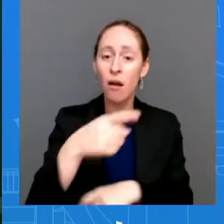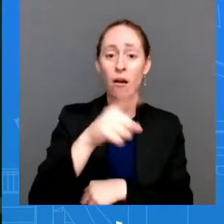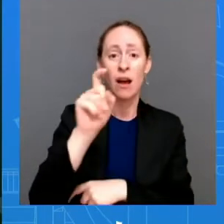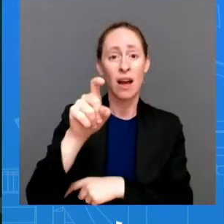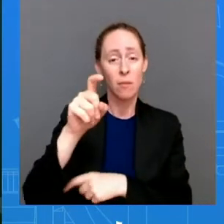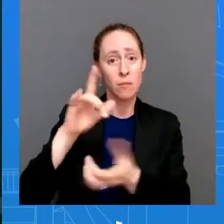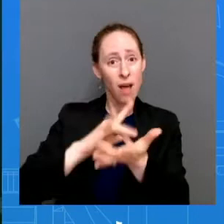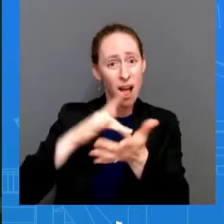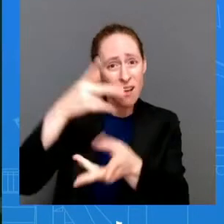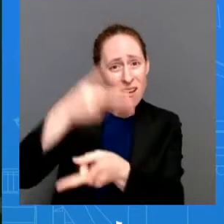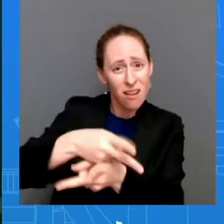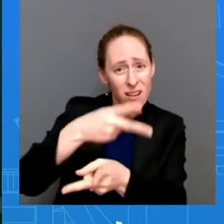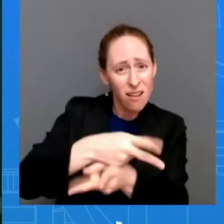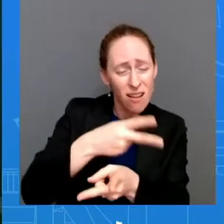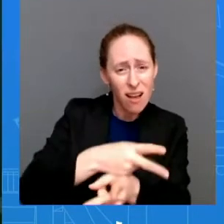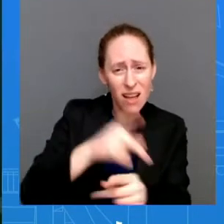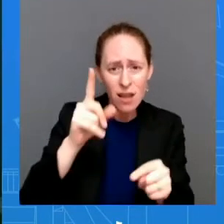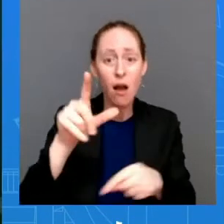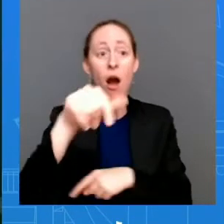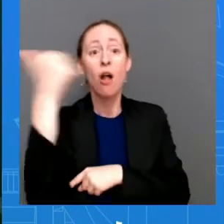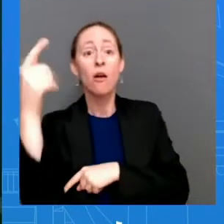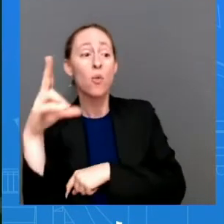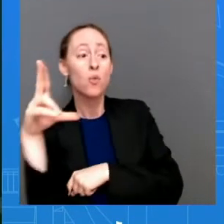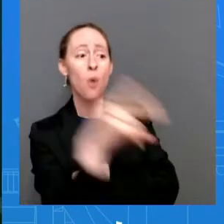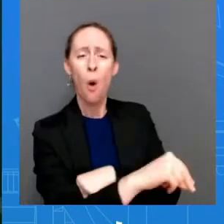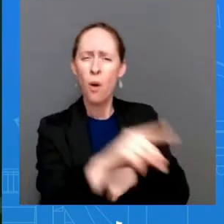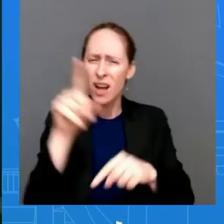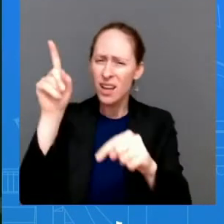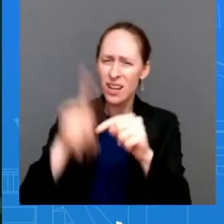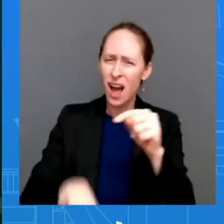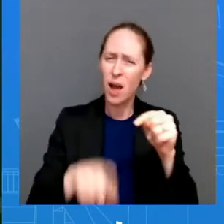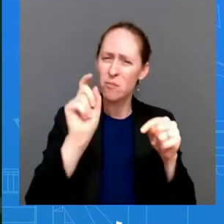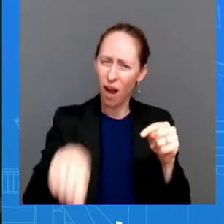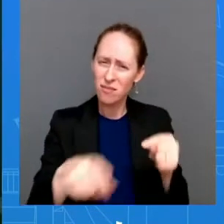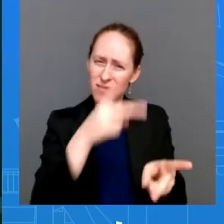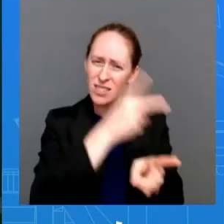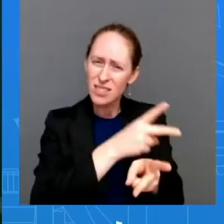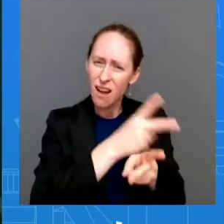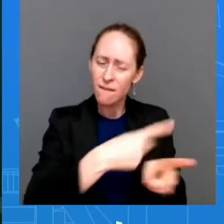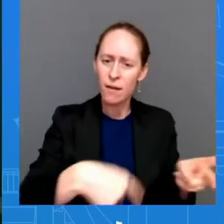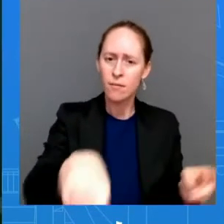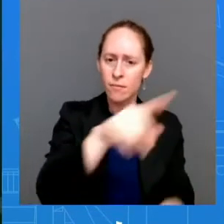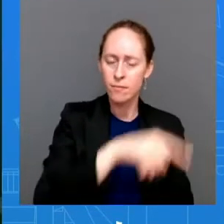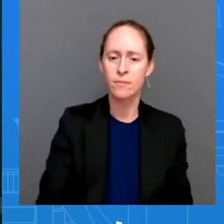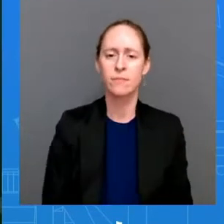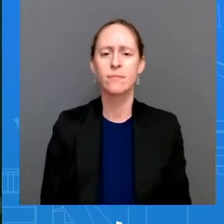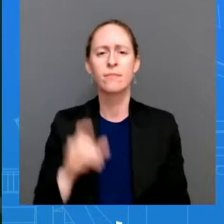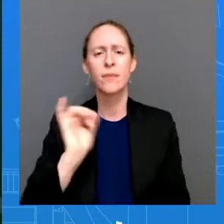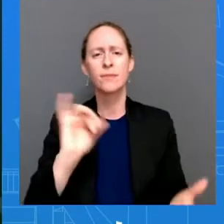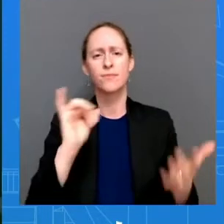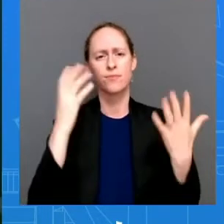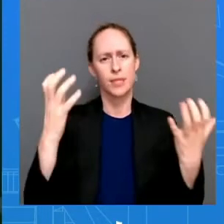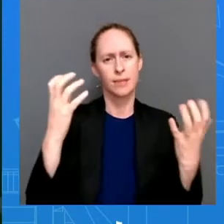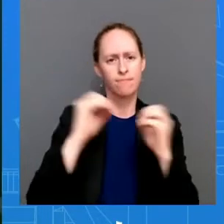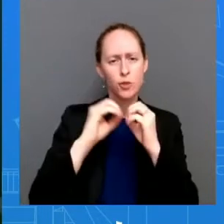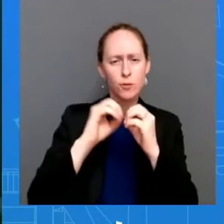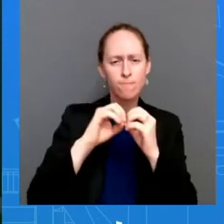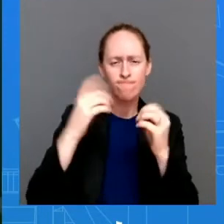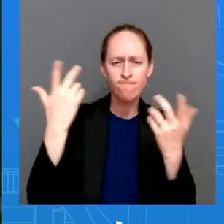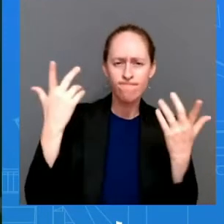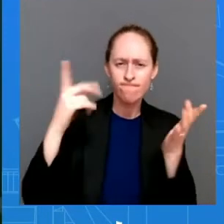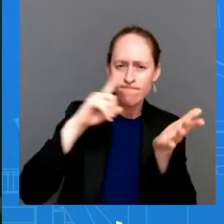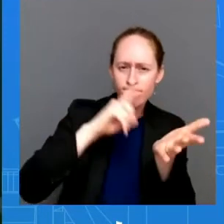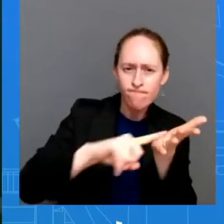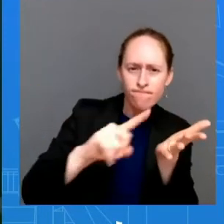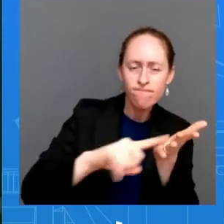maternal maternal health outcomes there have been big steps forward in the fight to protect our rights but it's not the end of the fight